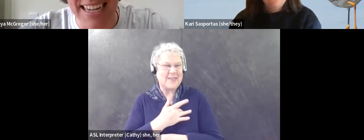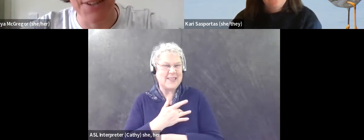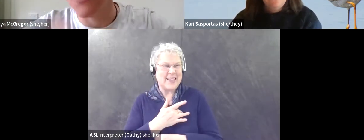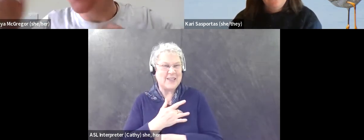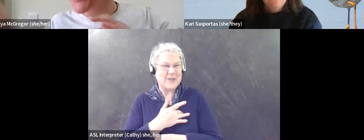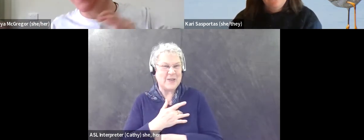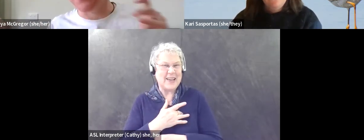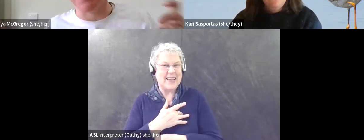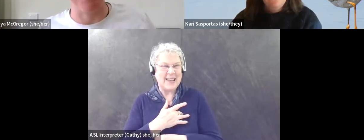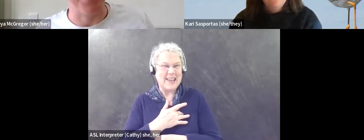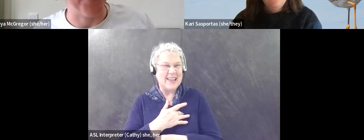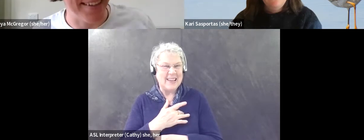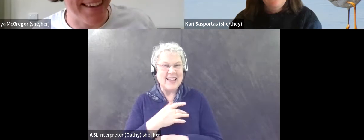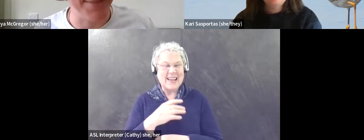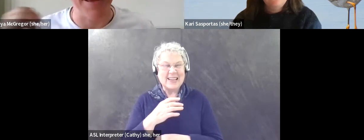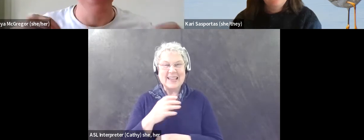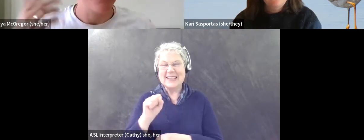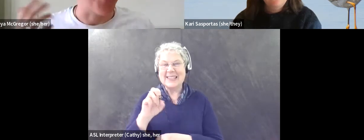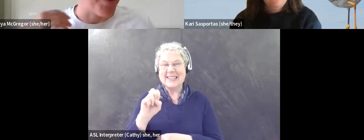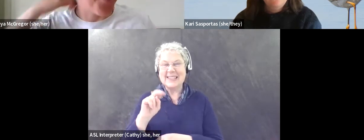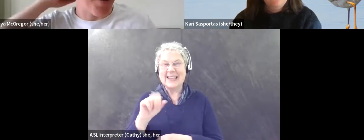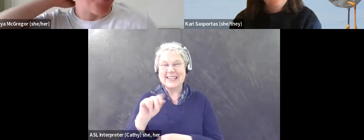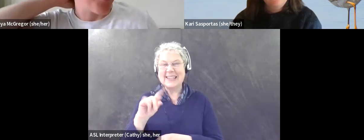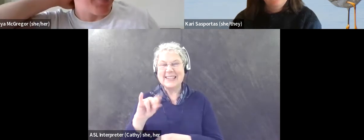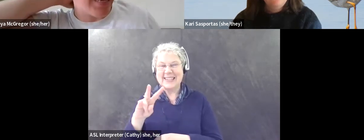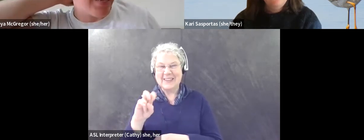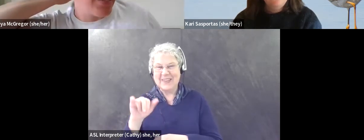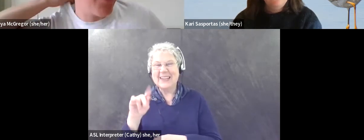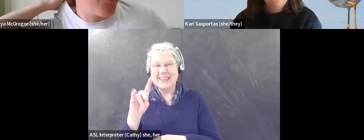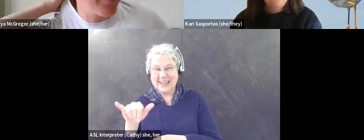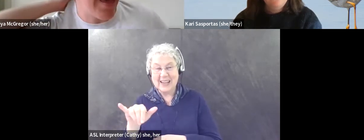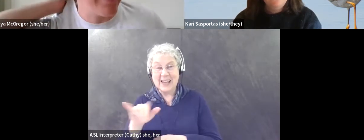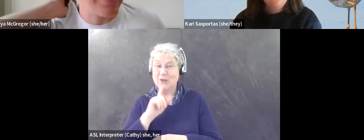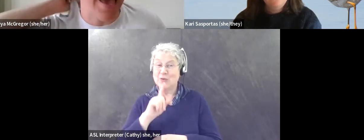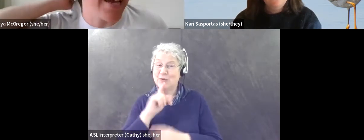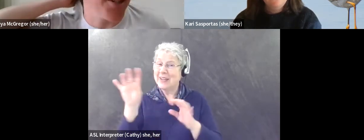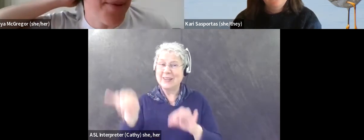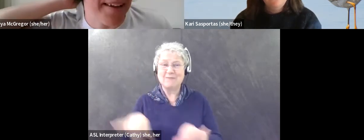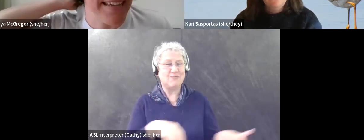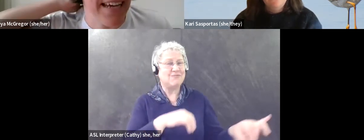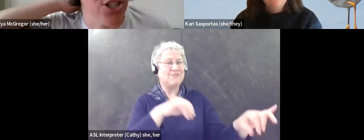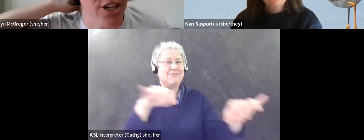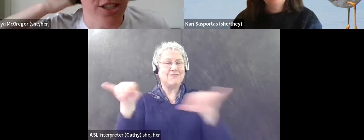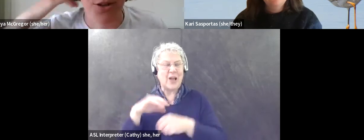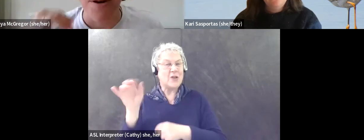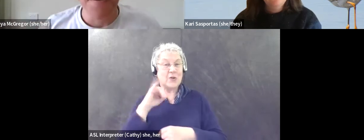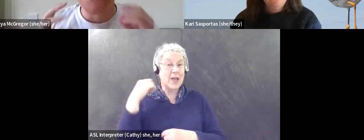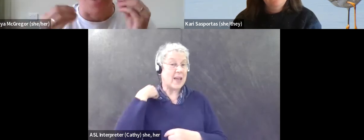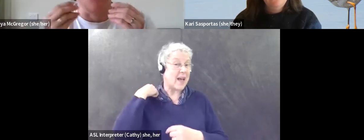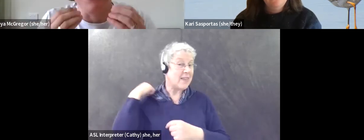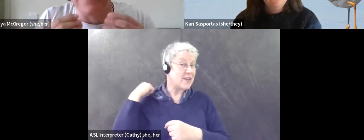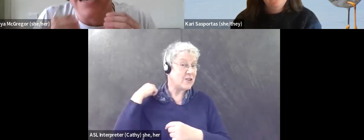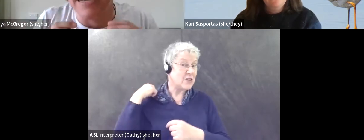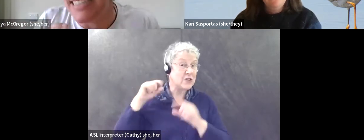things that a lot of neurotypical people might not realize, but, you know, people might be really, really hate the tags on the back of their t-shirts or